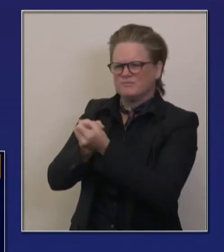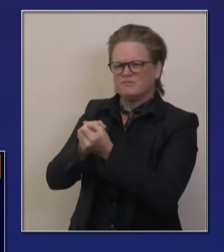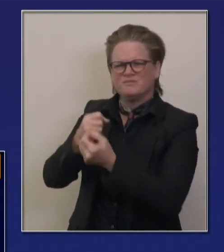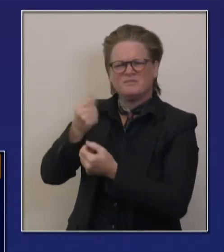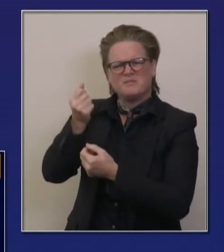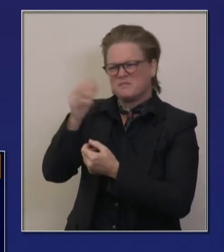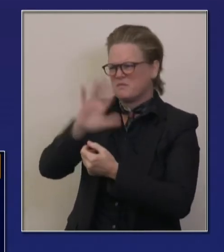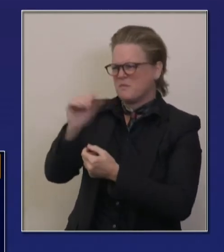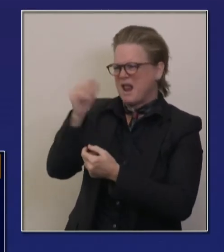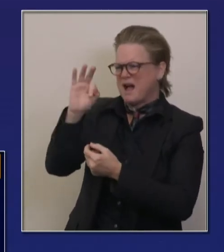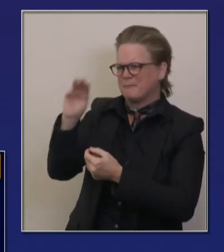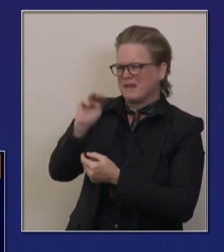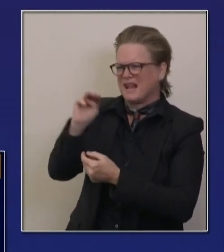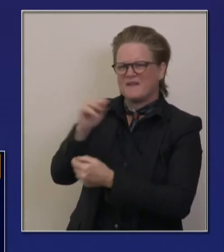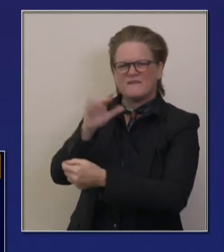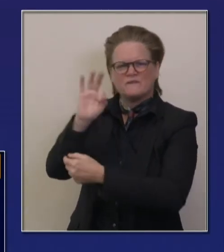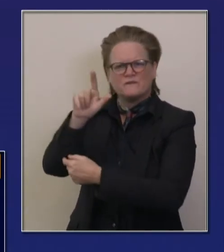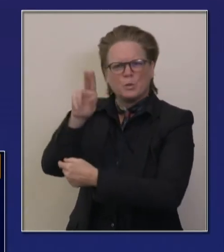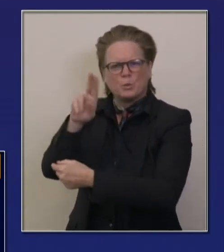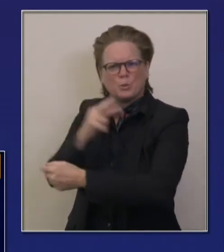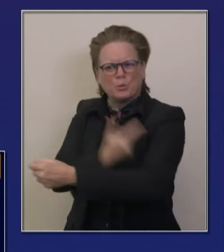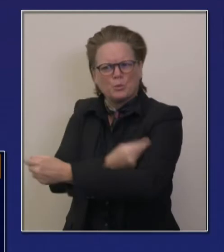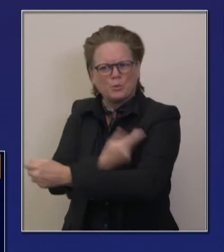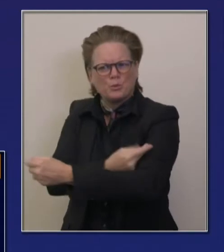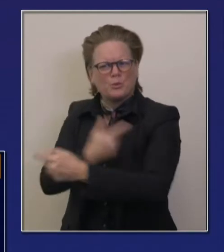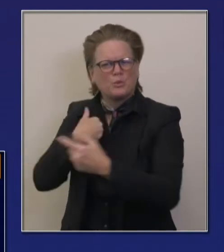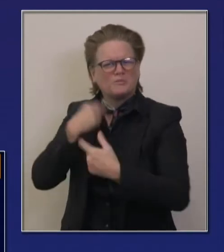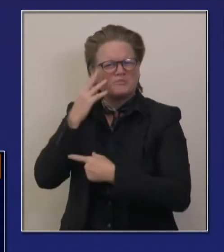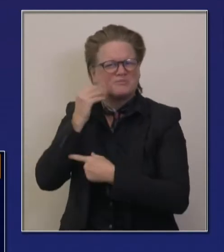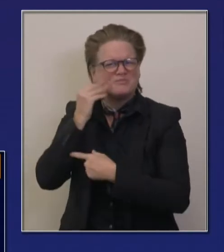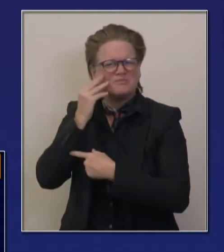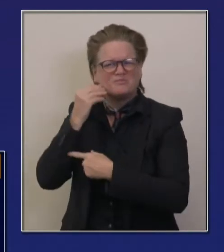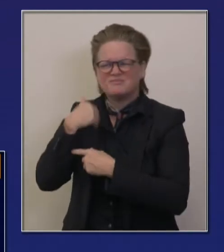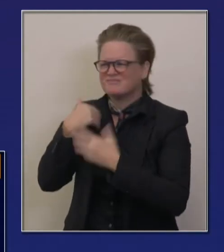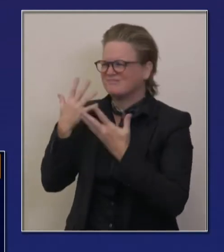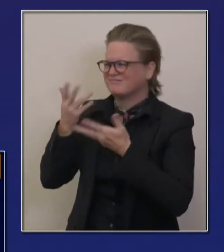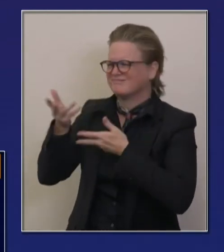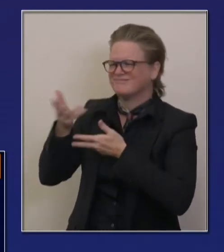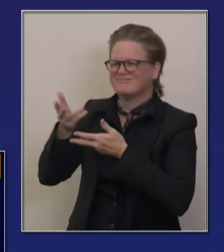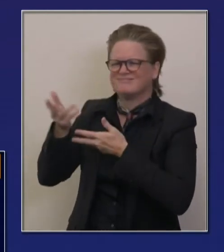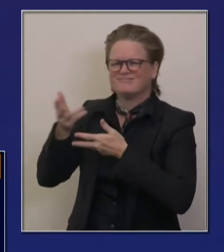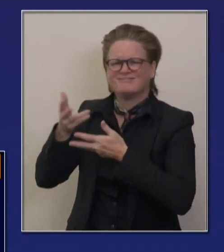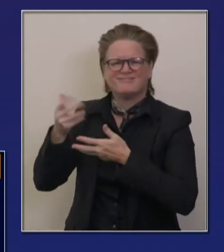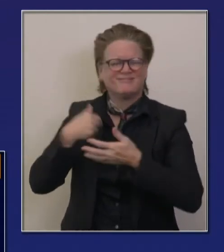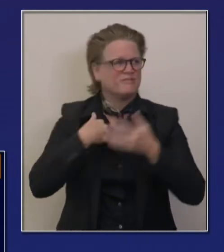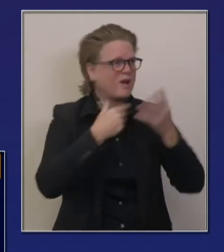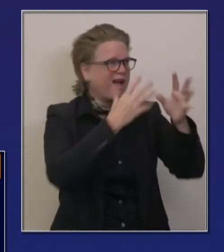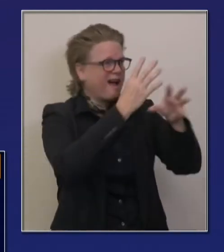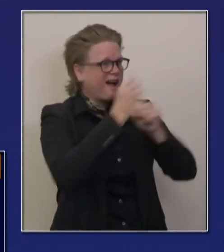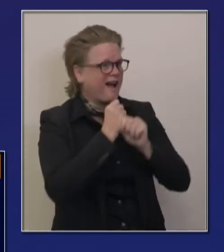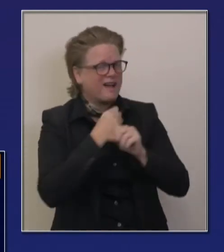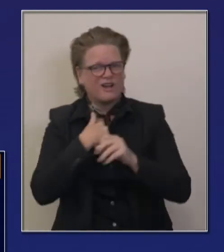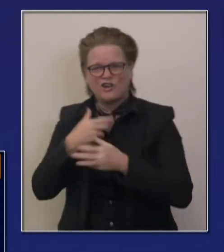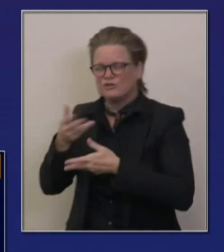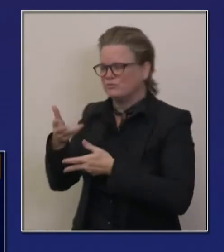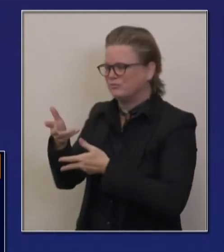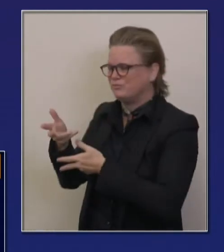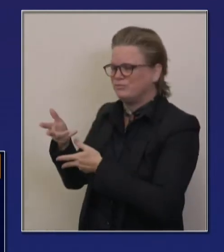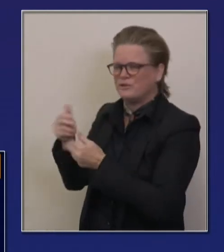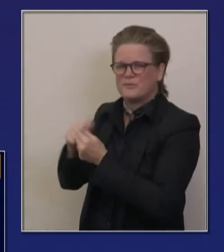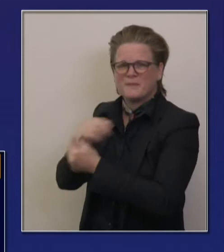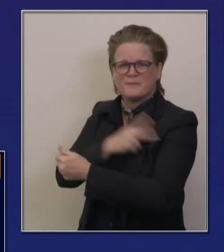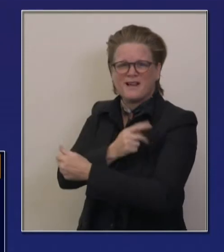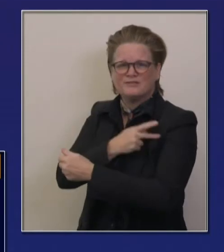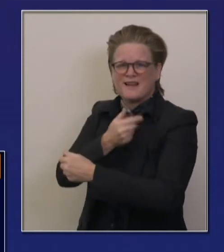is, how culturally competent it is, though there's always gaps, and how well distributed it is, though again, we have some regional